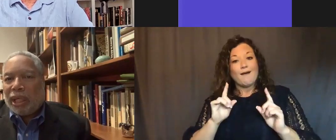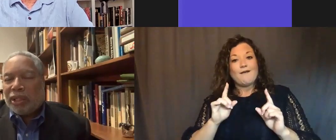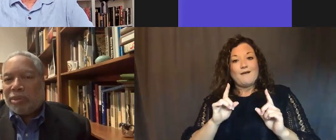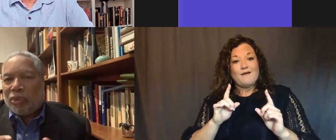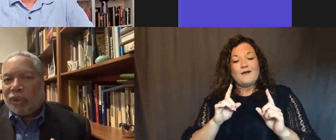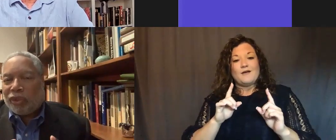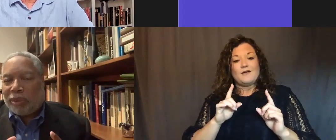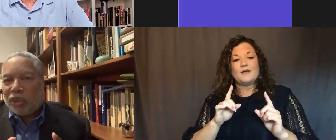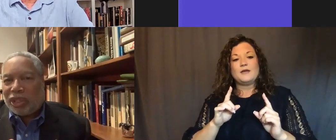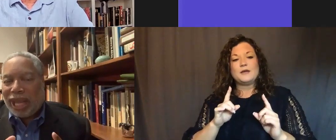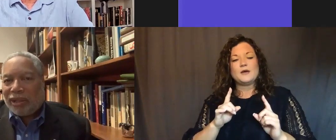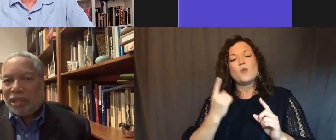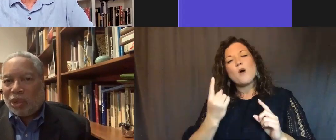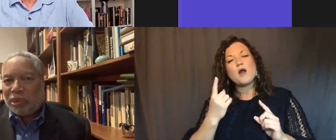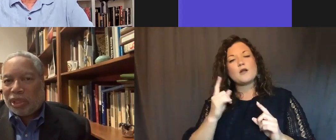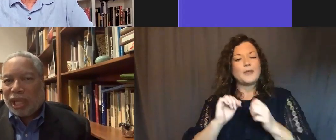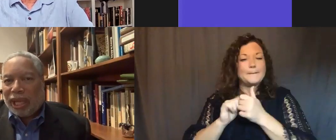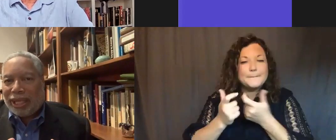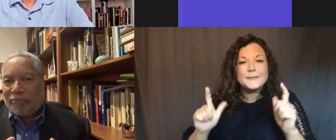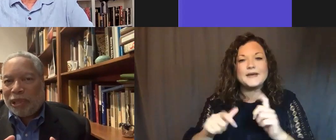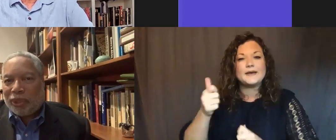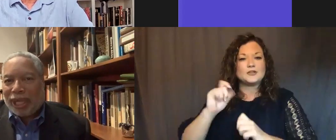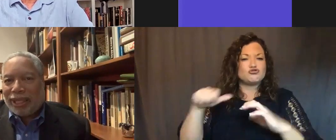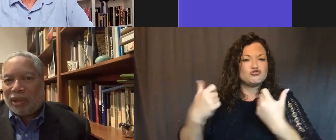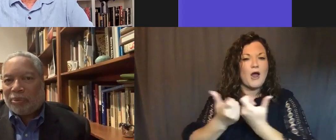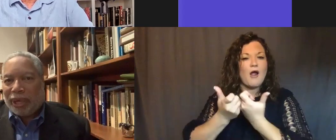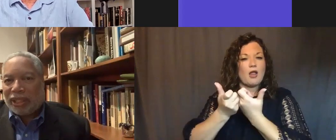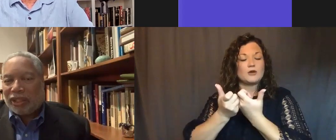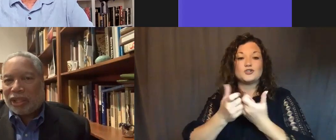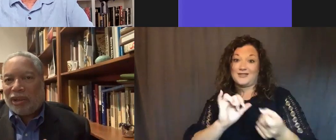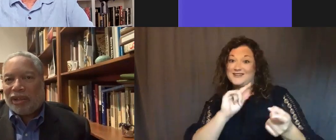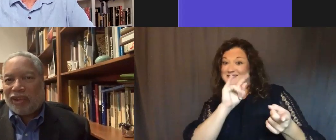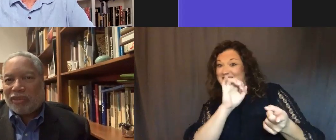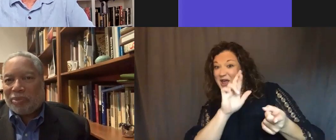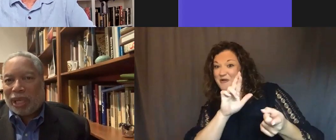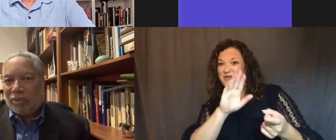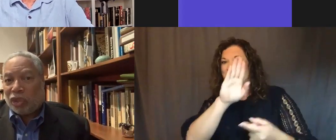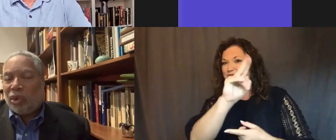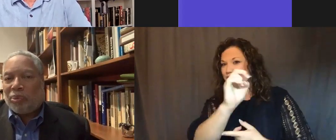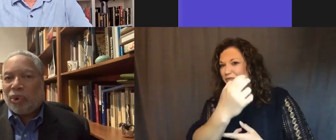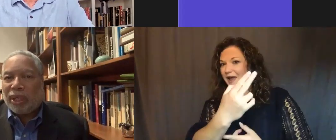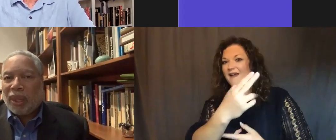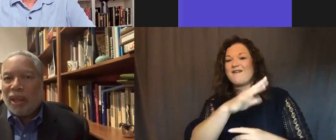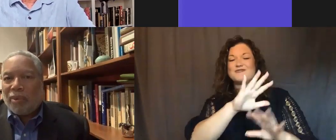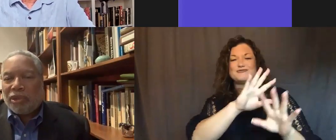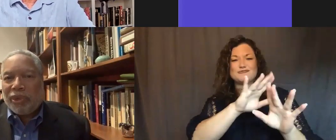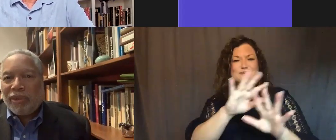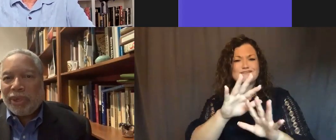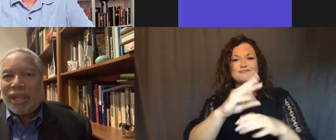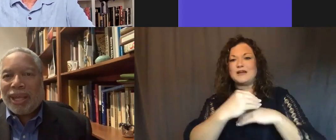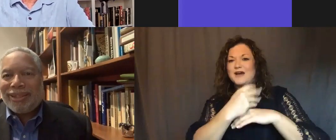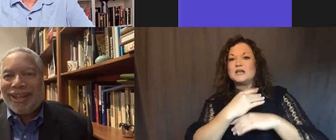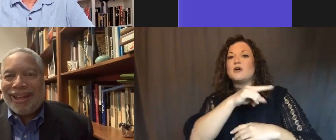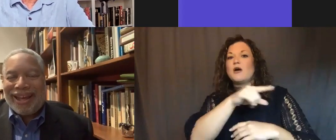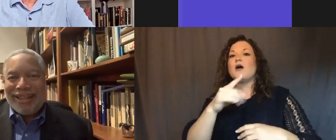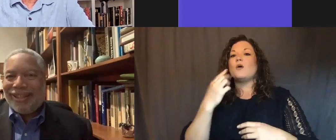was one of the most challenging moments, and that people like Taylor Branch and the scholarly advisory body was so important, was really